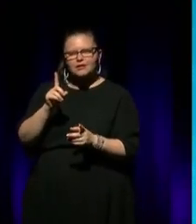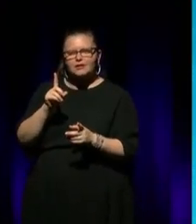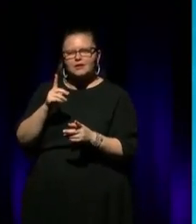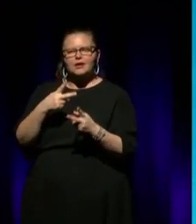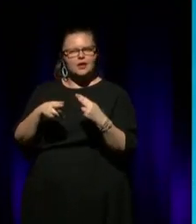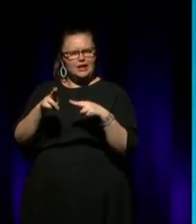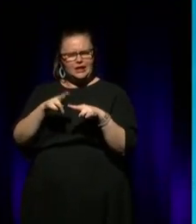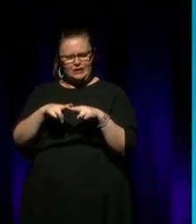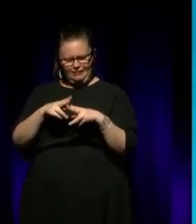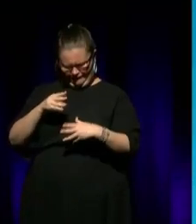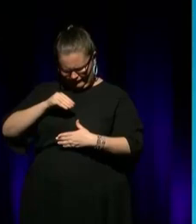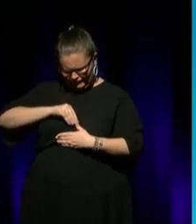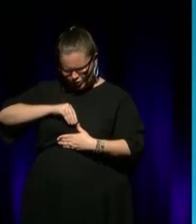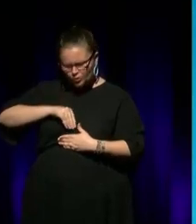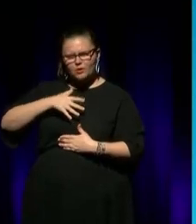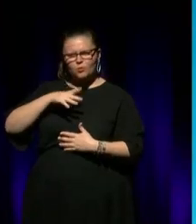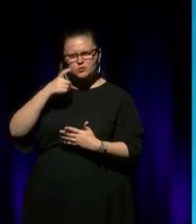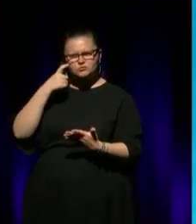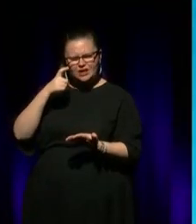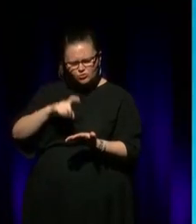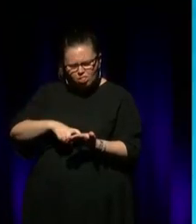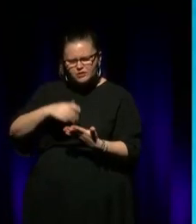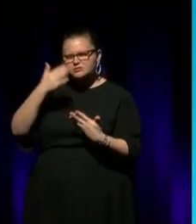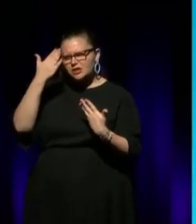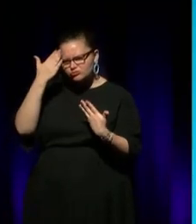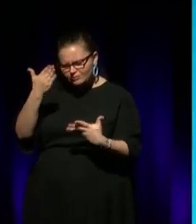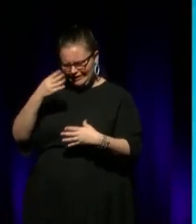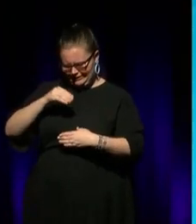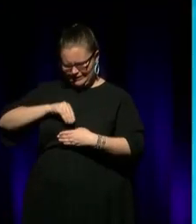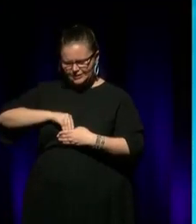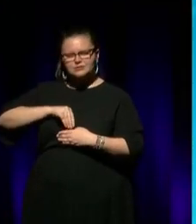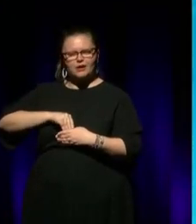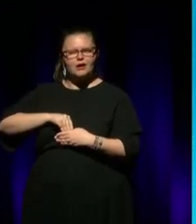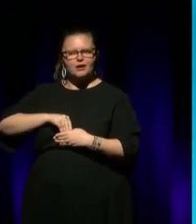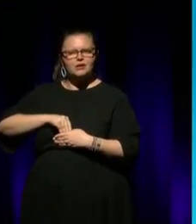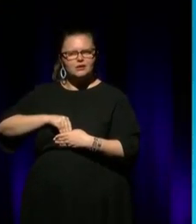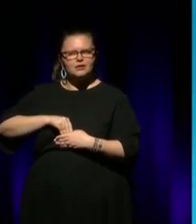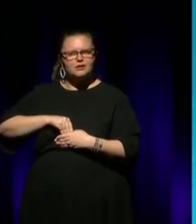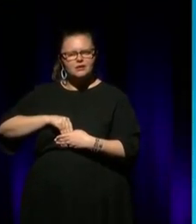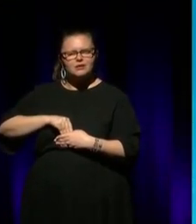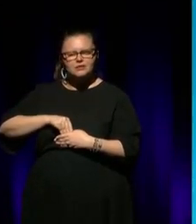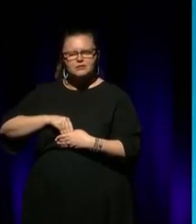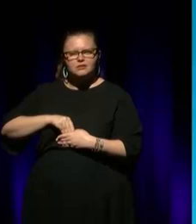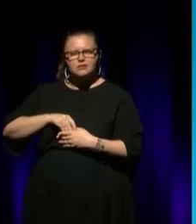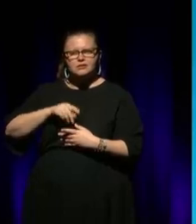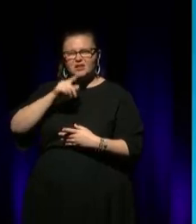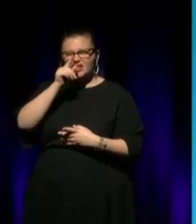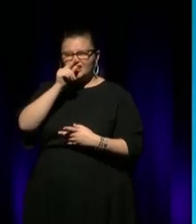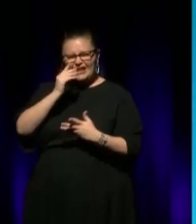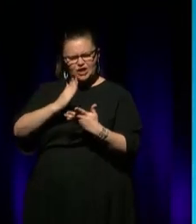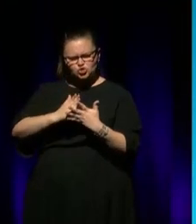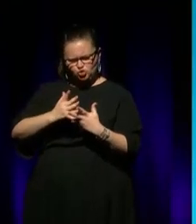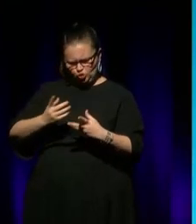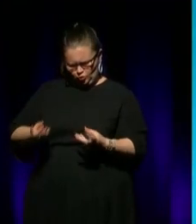you want to... If you want to acknowledge it and respect it in yourself, it gives you fuel to